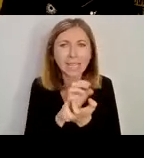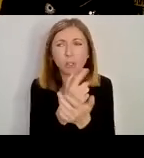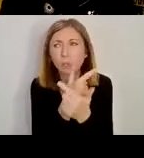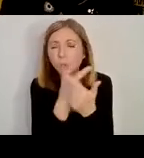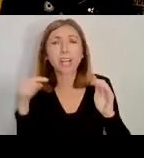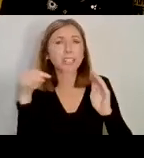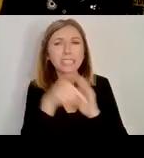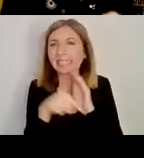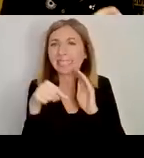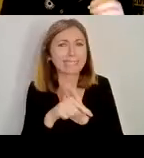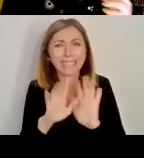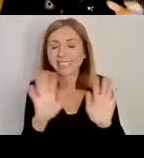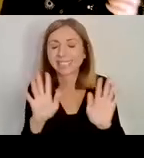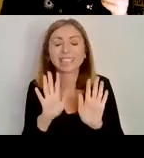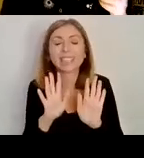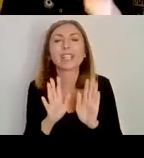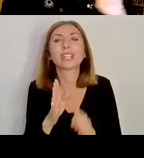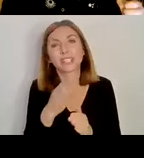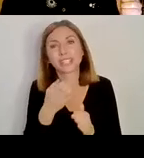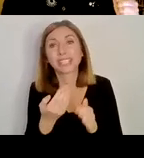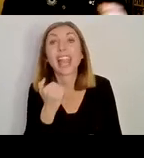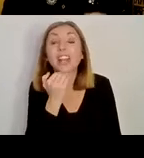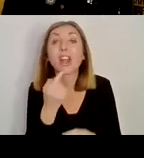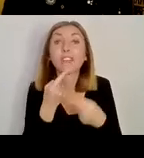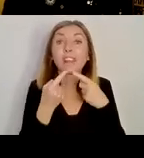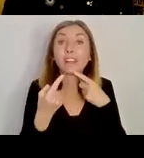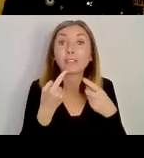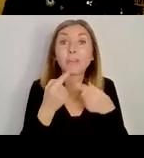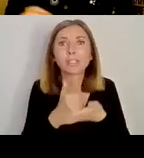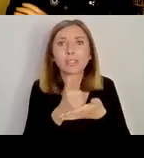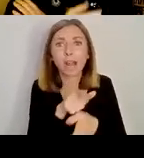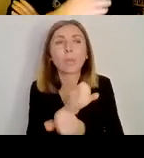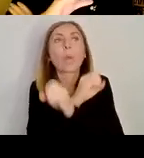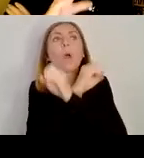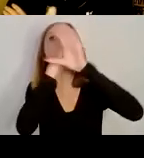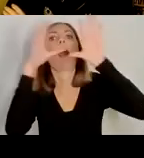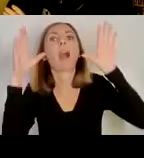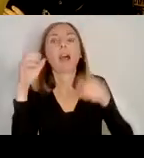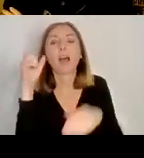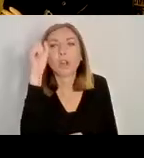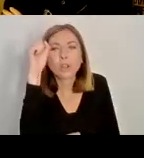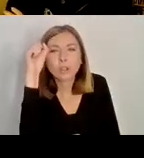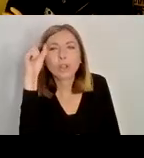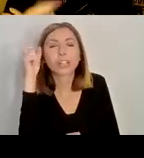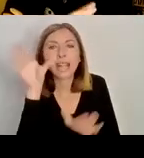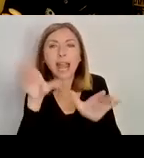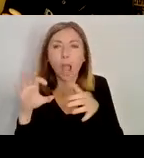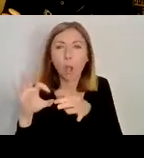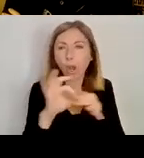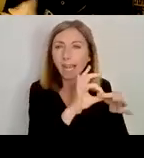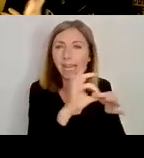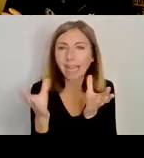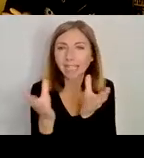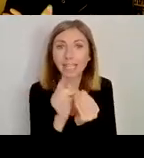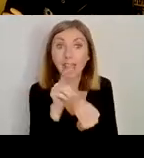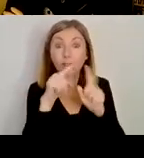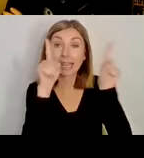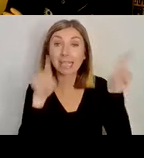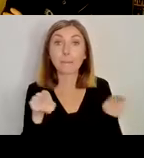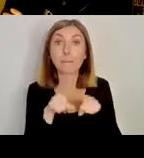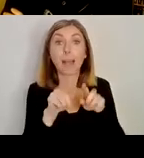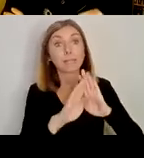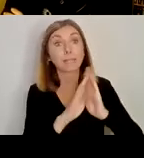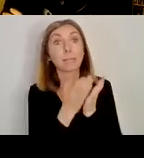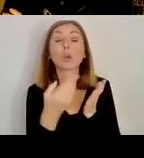for you, just enough to get a sense of how things connect together. This map I've taken from a book by Thomas Charles